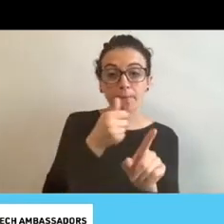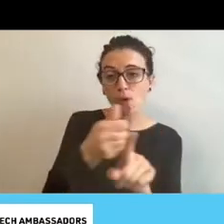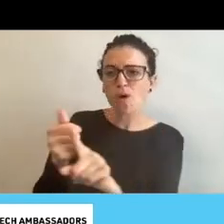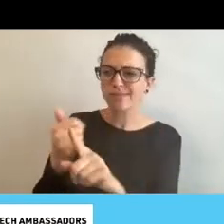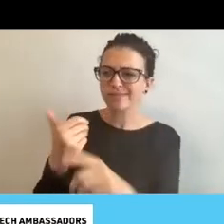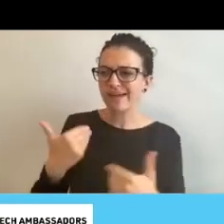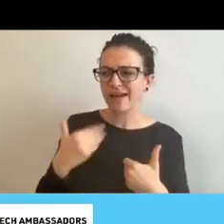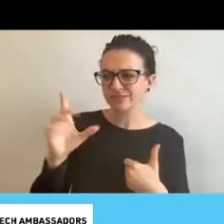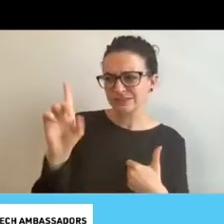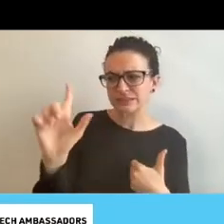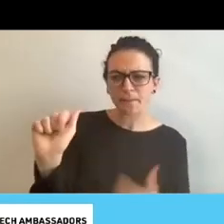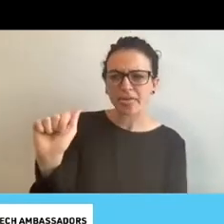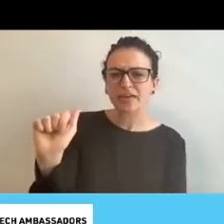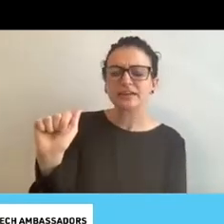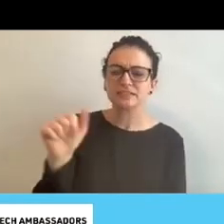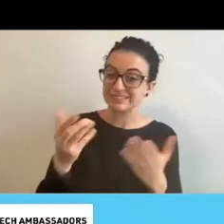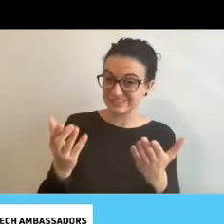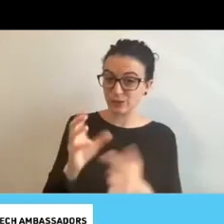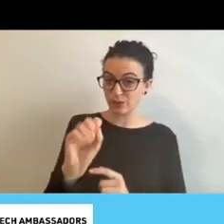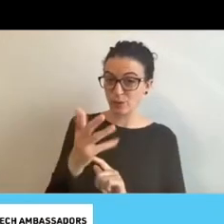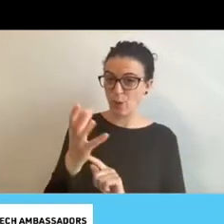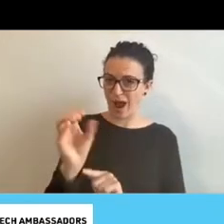in Ohio need.